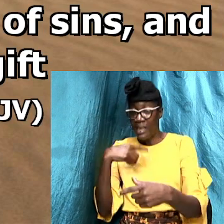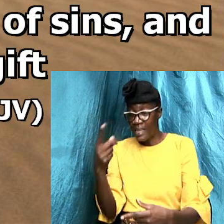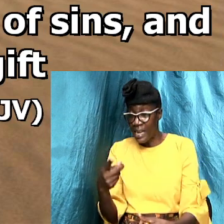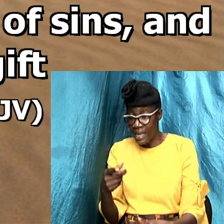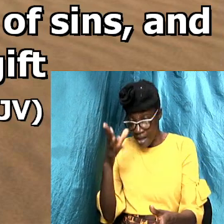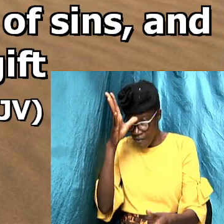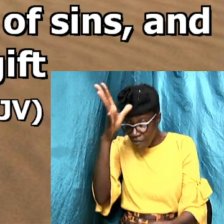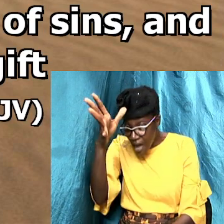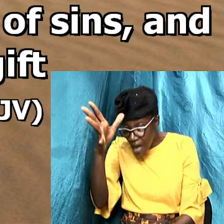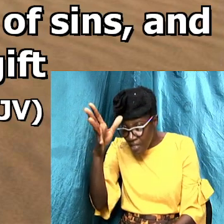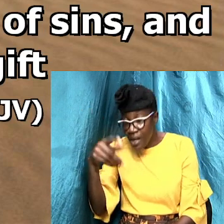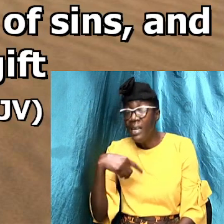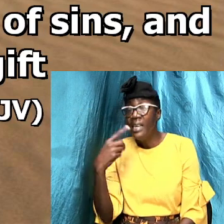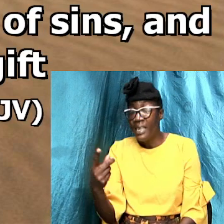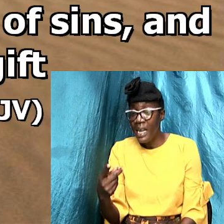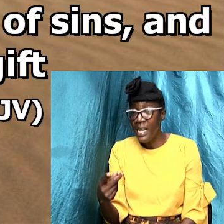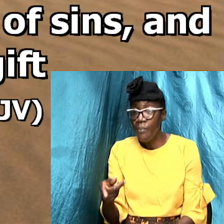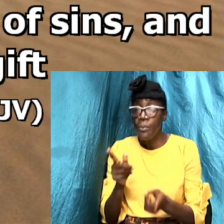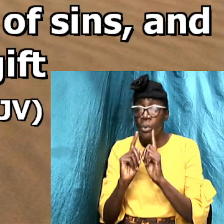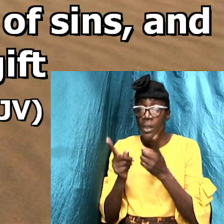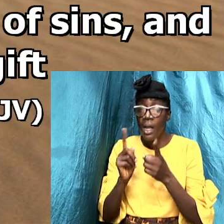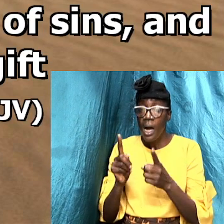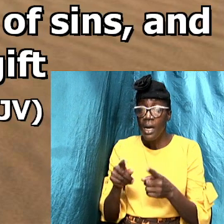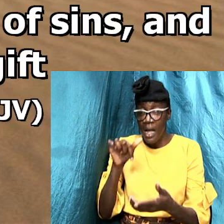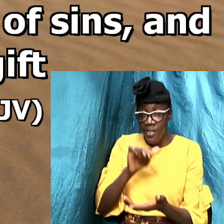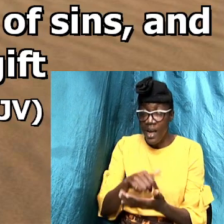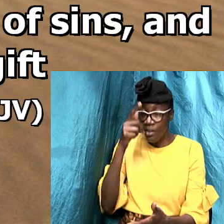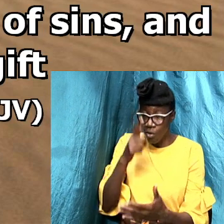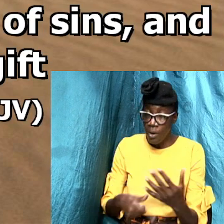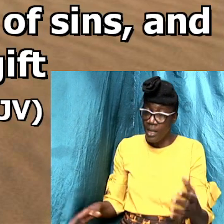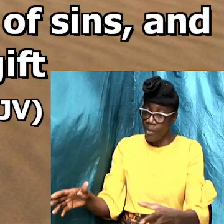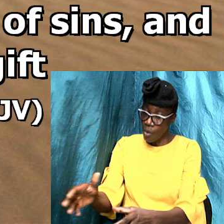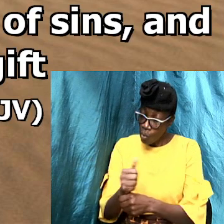and that is just what he's holding on to